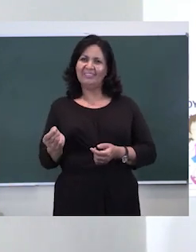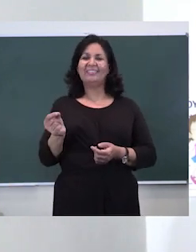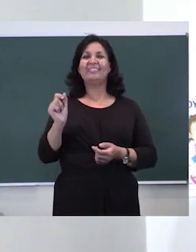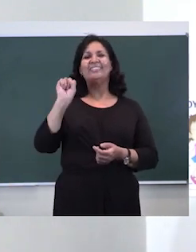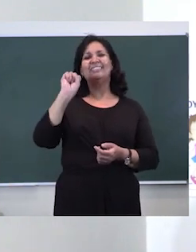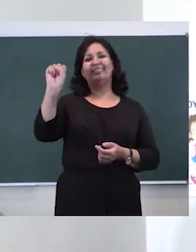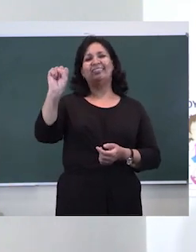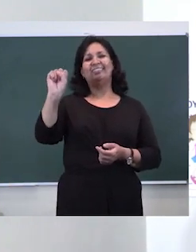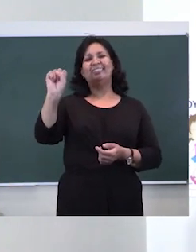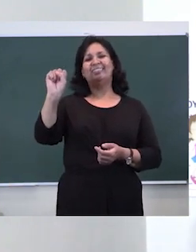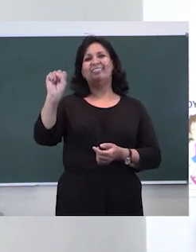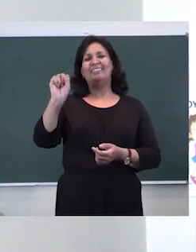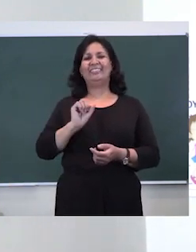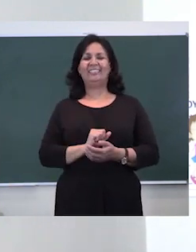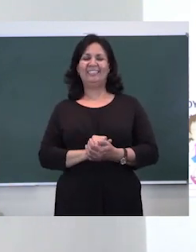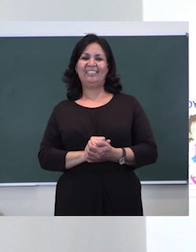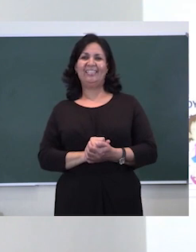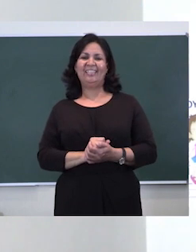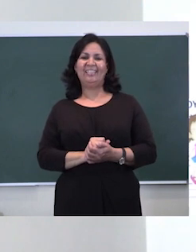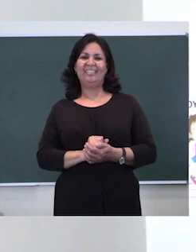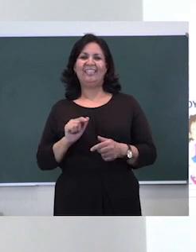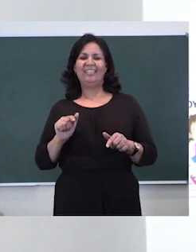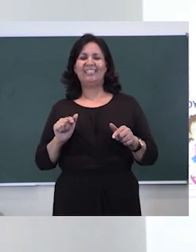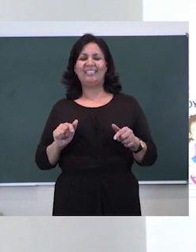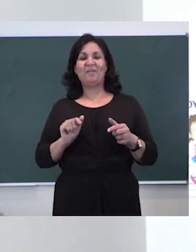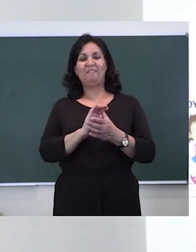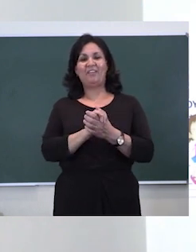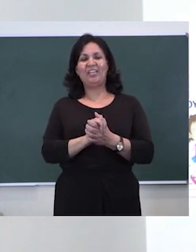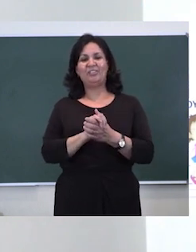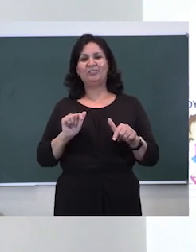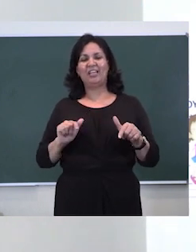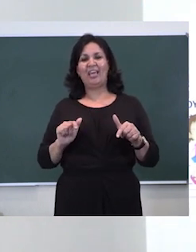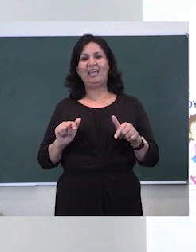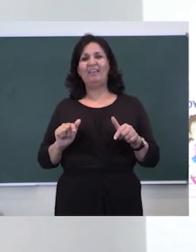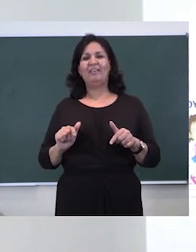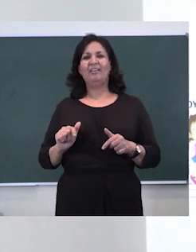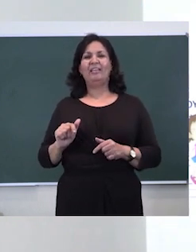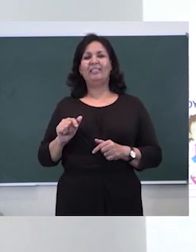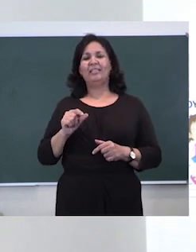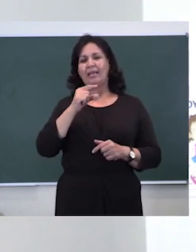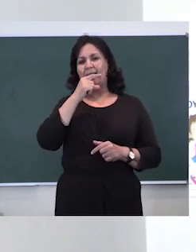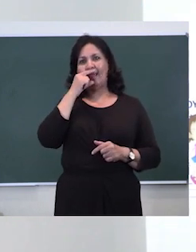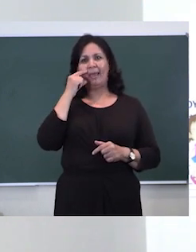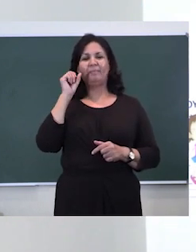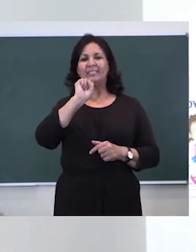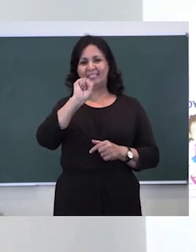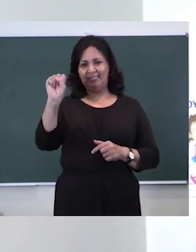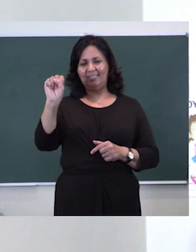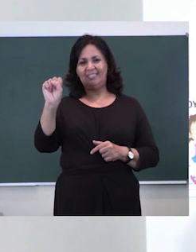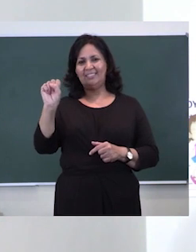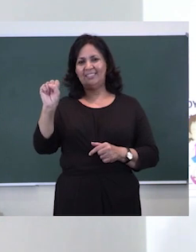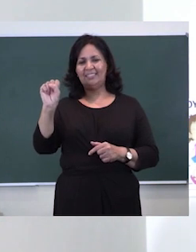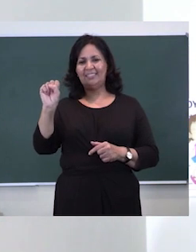So this is our friend today from the letter land and his name is Sammy Snake. If you